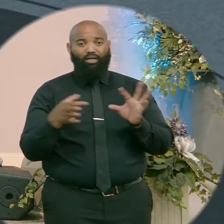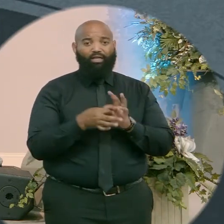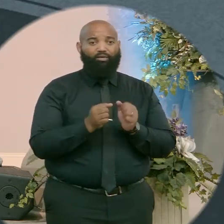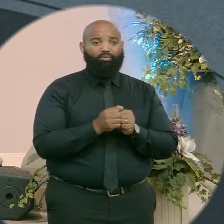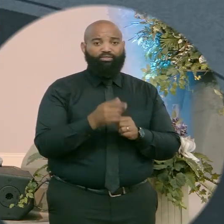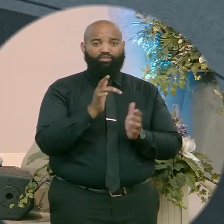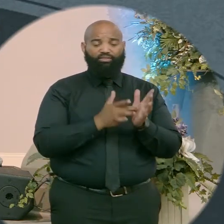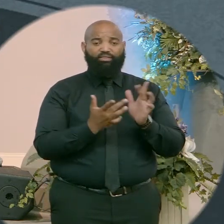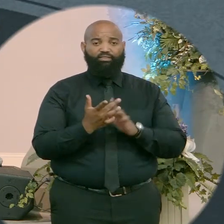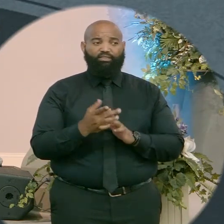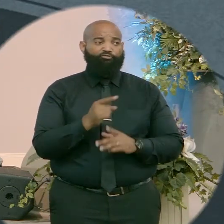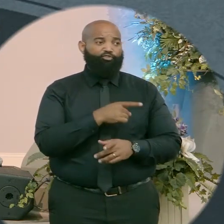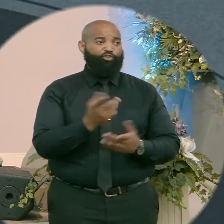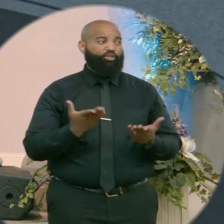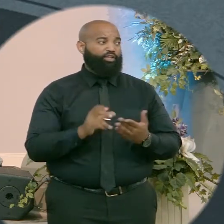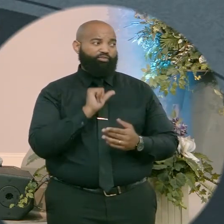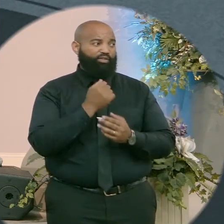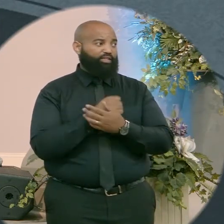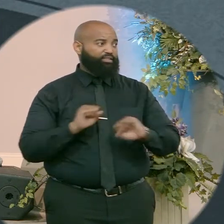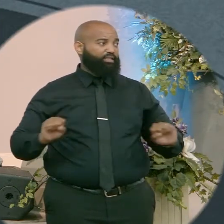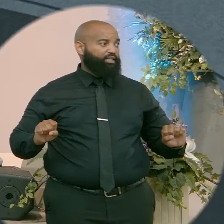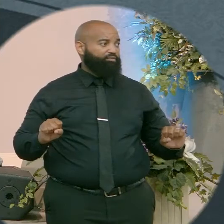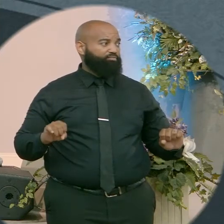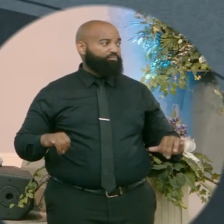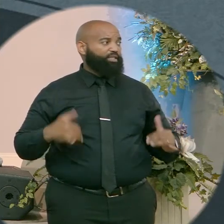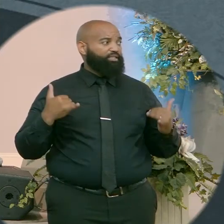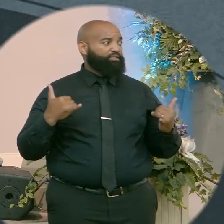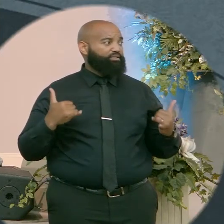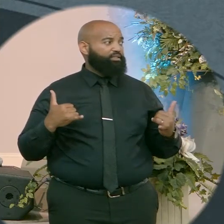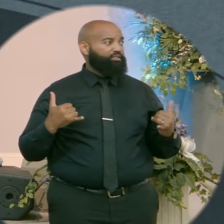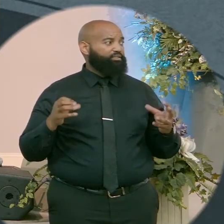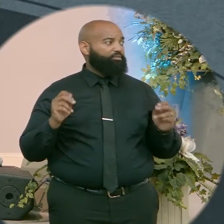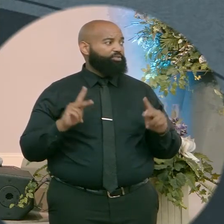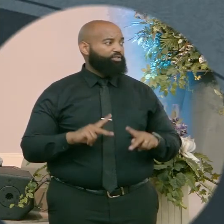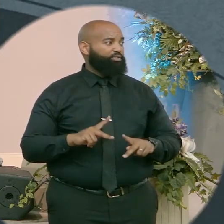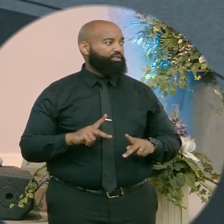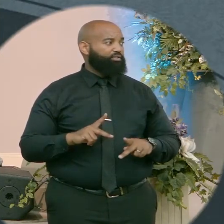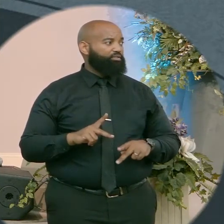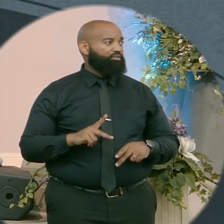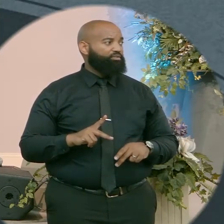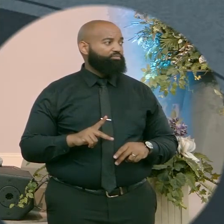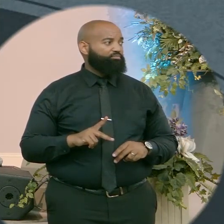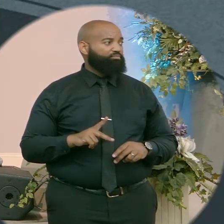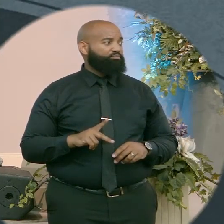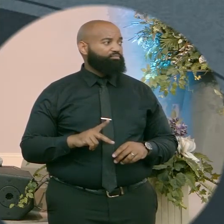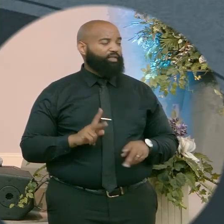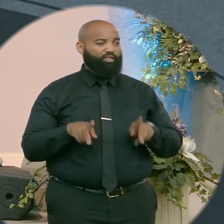If you're here and you don't know Jesus, just wave your hand at me in this moment.